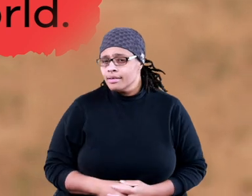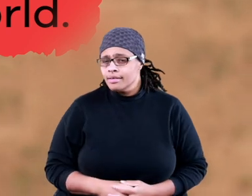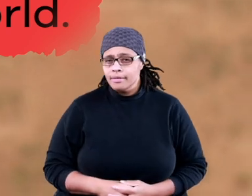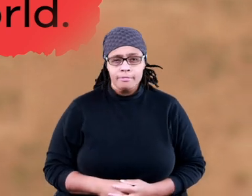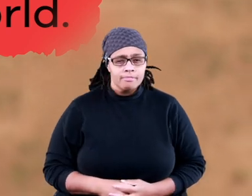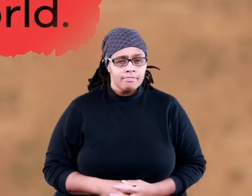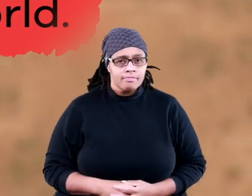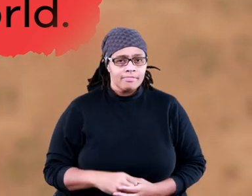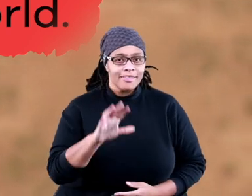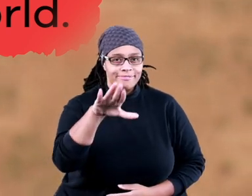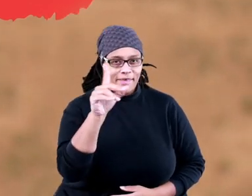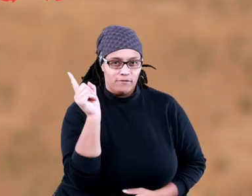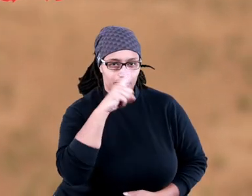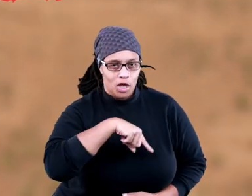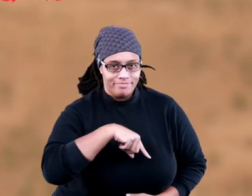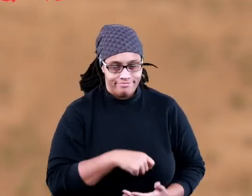world.